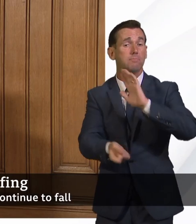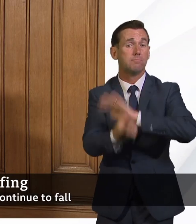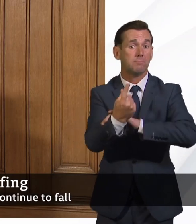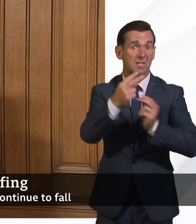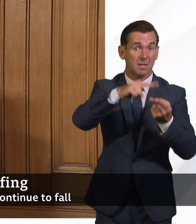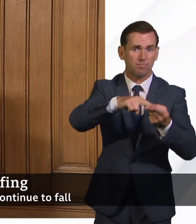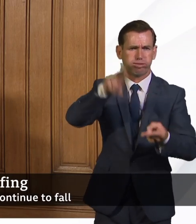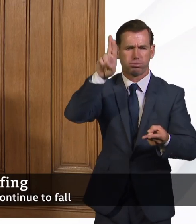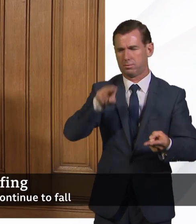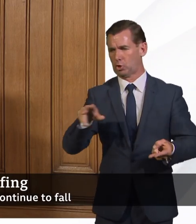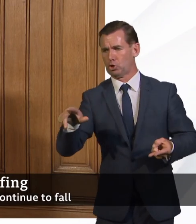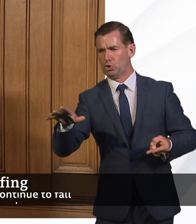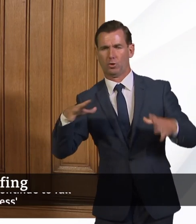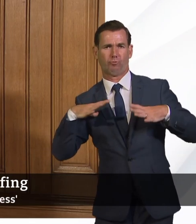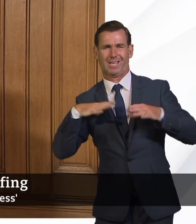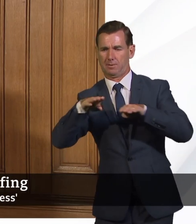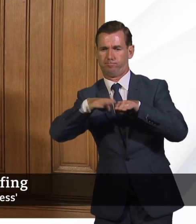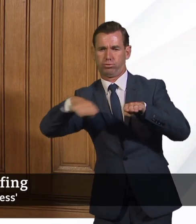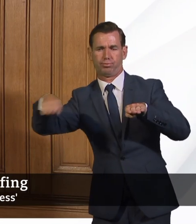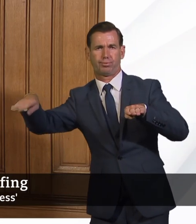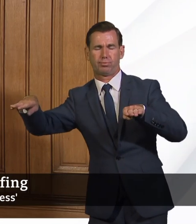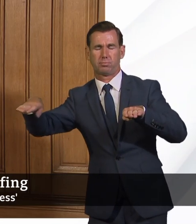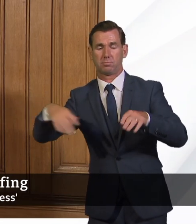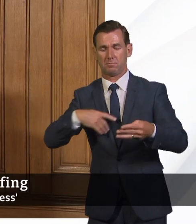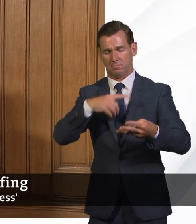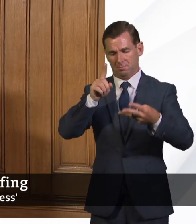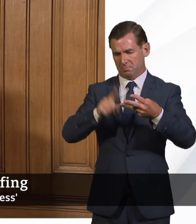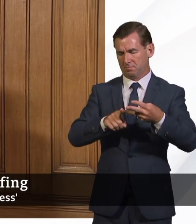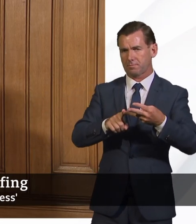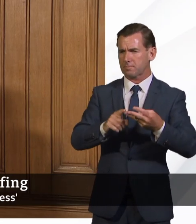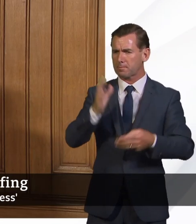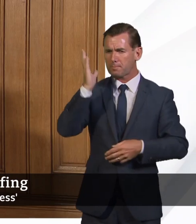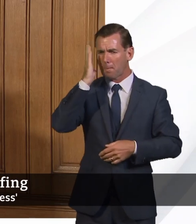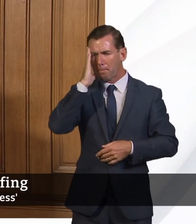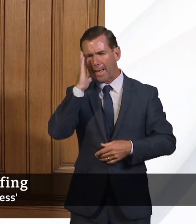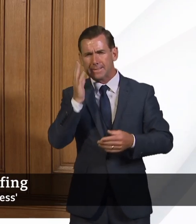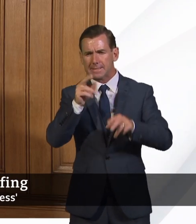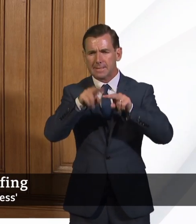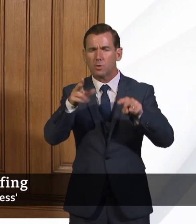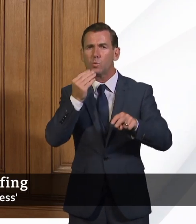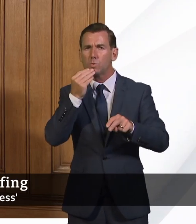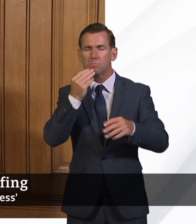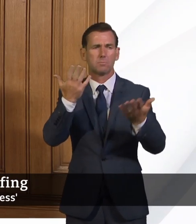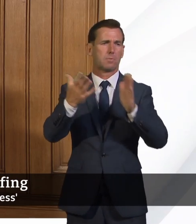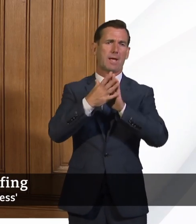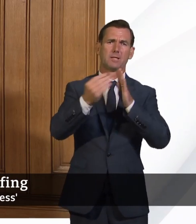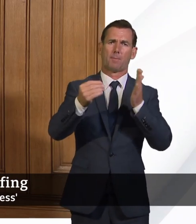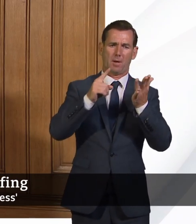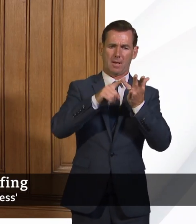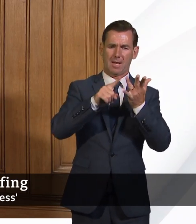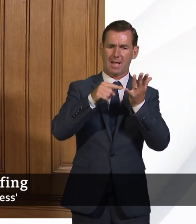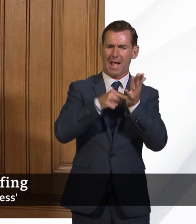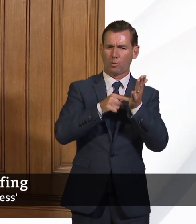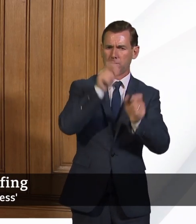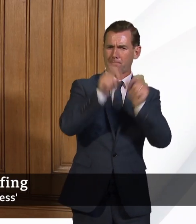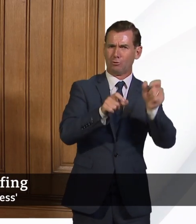wave, we have capacity in place. And we're also looking at usage of beds. And for instance, in outpatients, in other areas, much more video